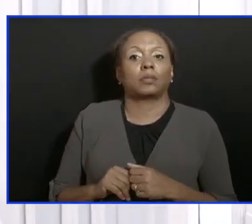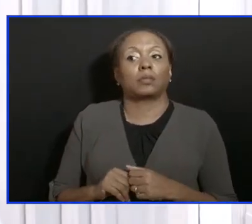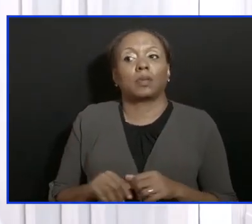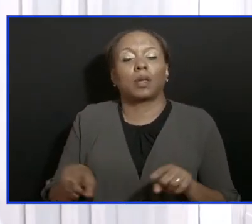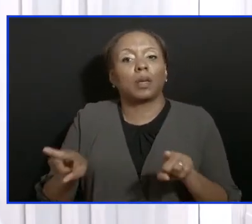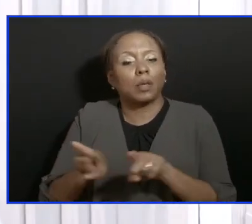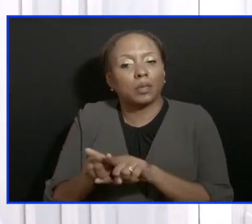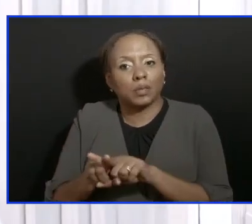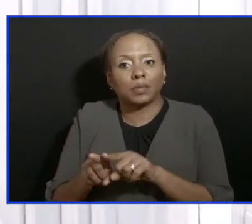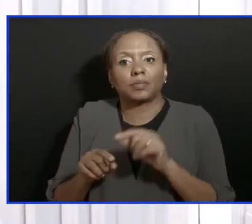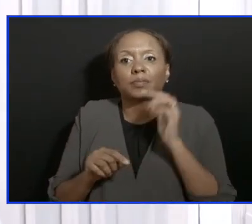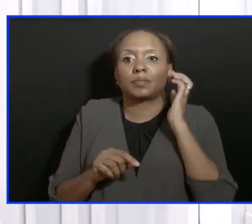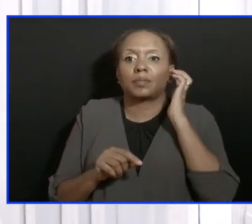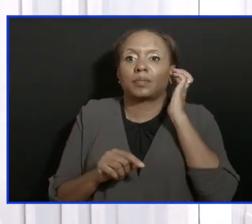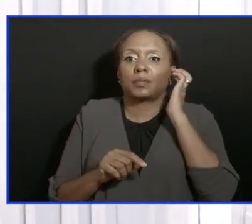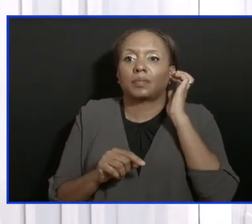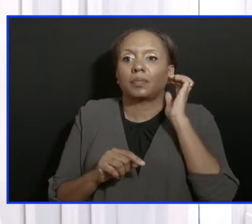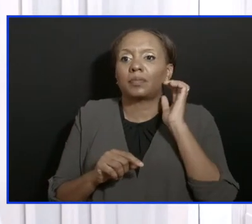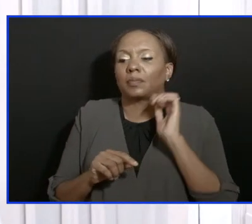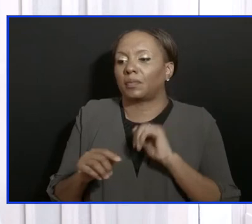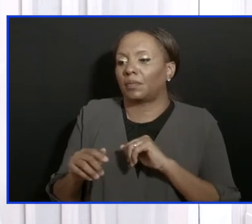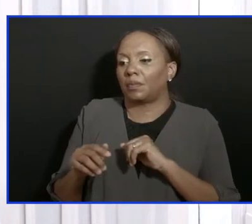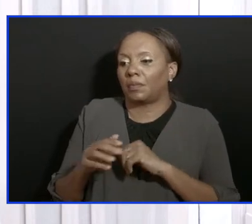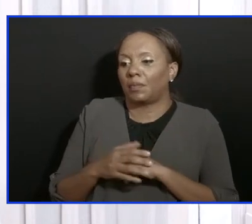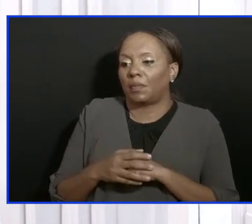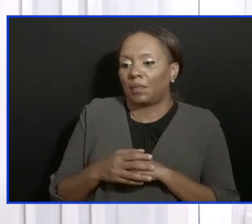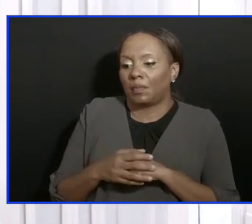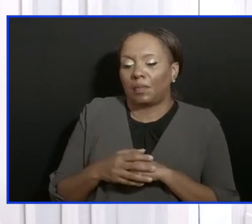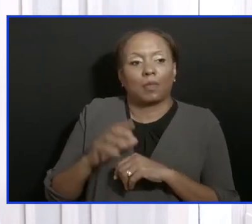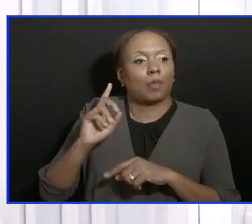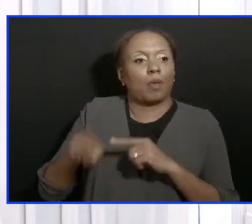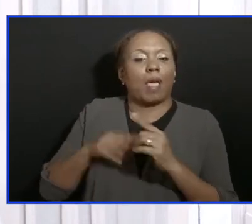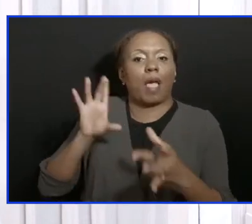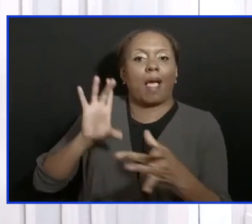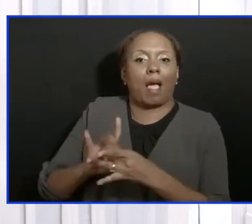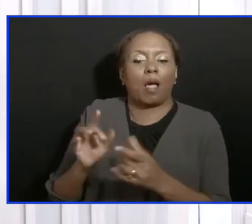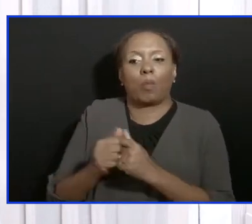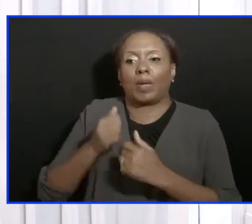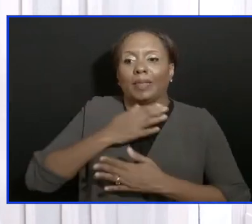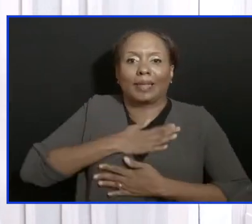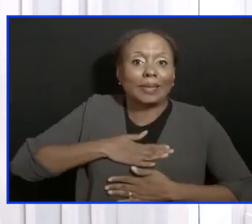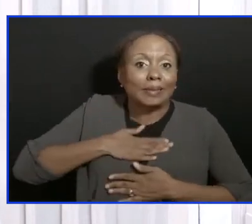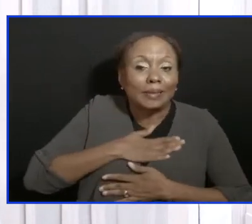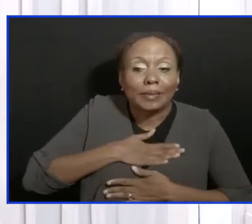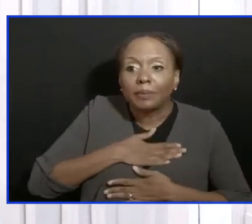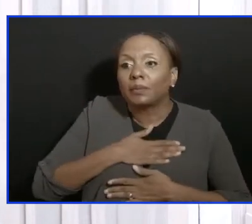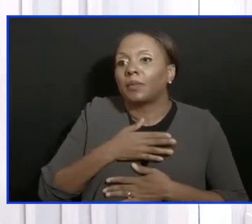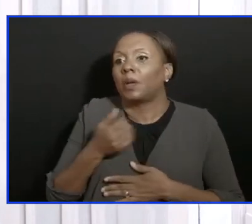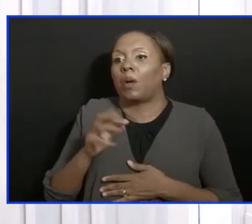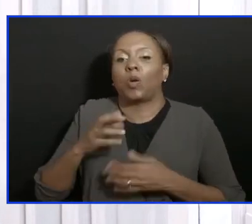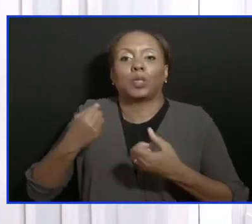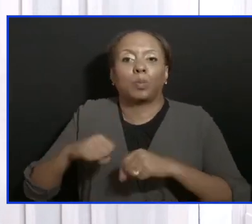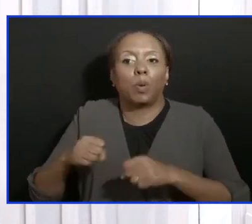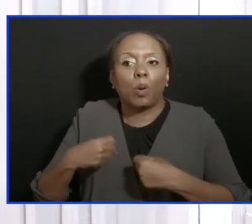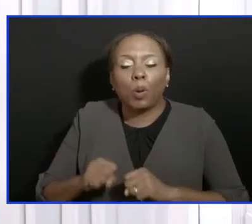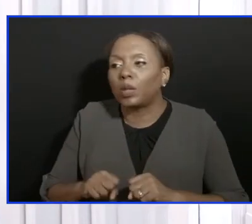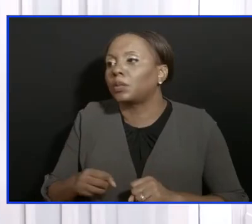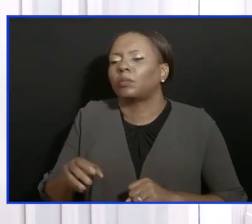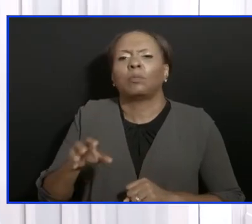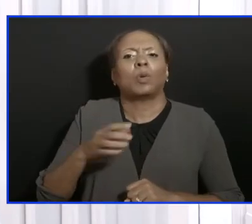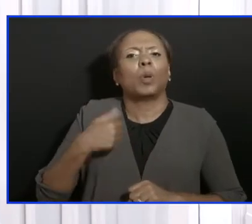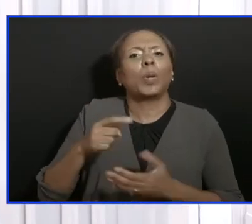that is relation to leisure time activity or sporting or entertainment. We spoke about the safe zone with respect to those activities,